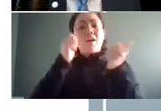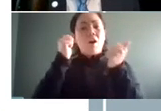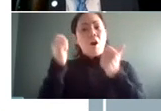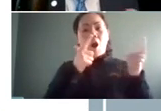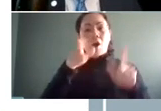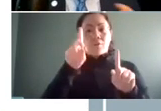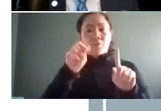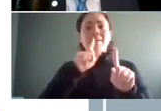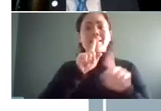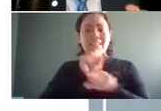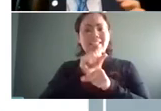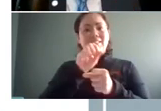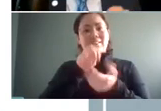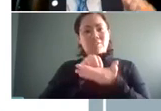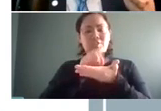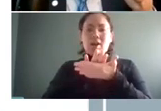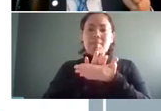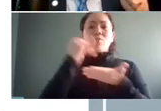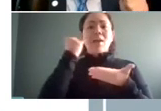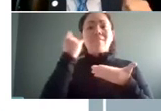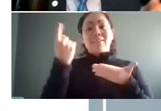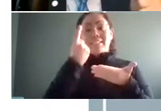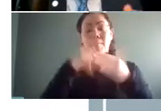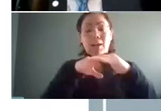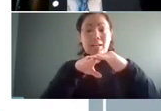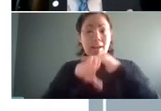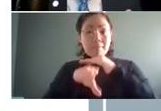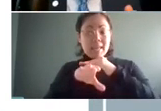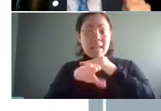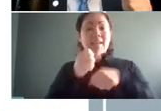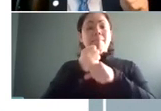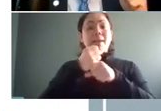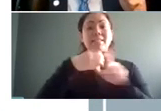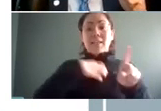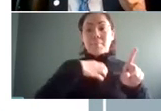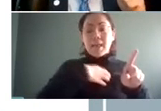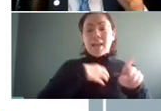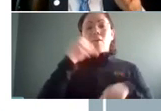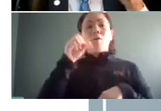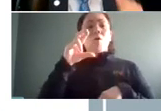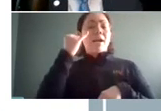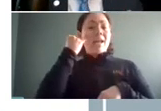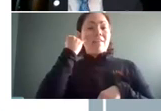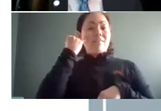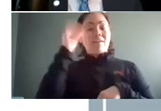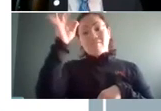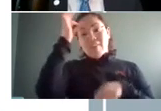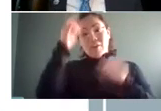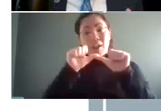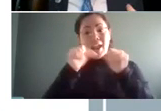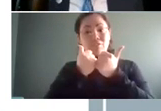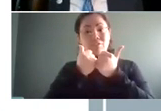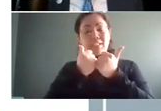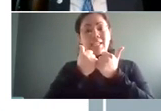documented so that if somebody comes to you and makes a complaint um or if a federal agency starts knocking at your door